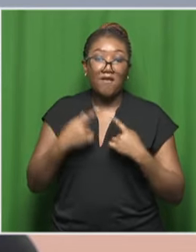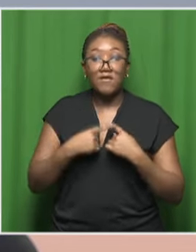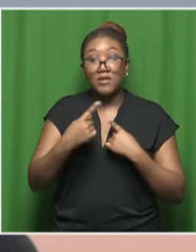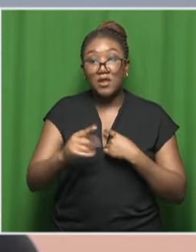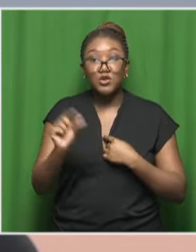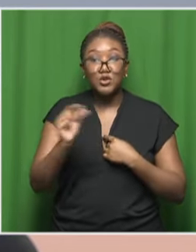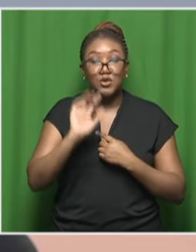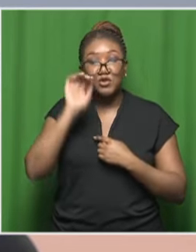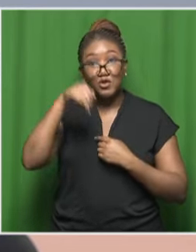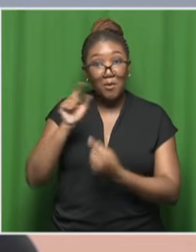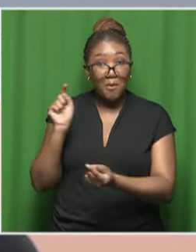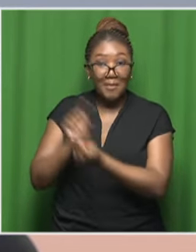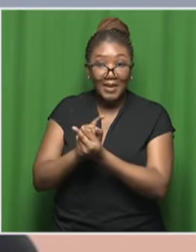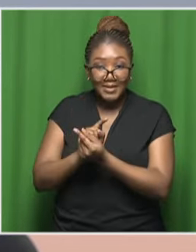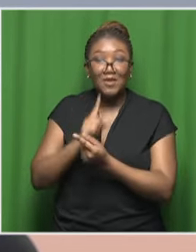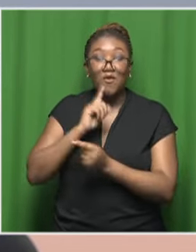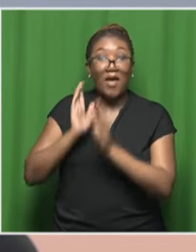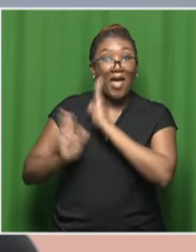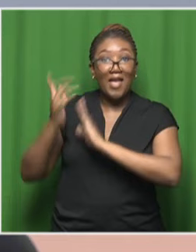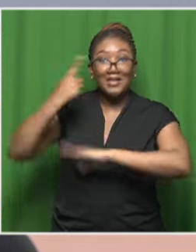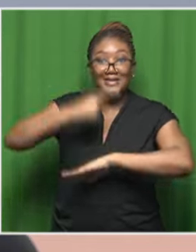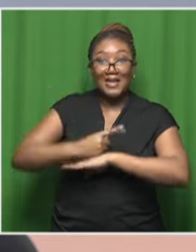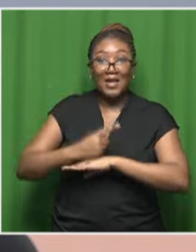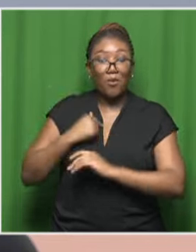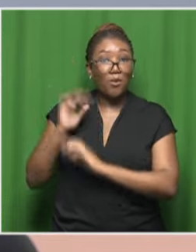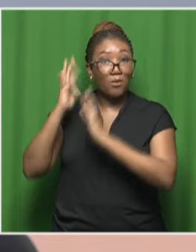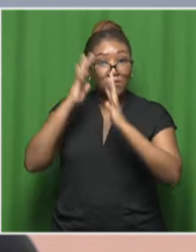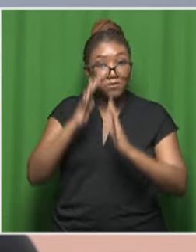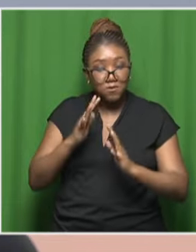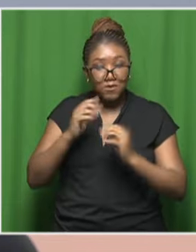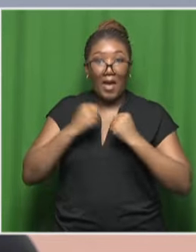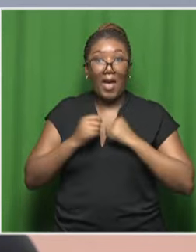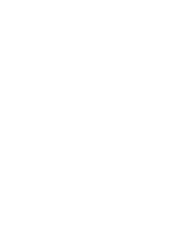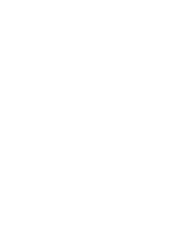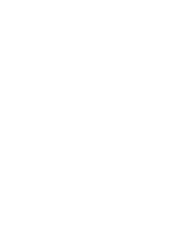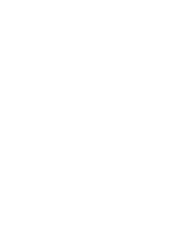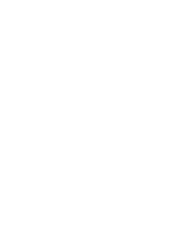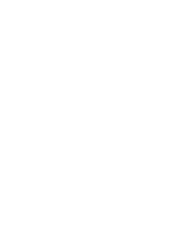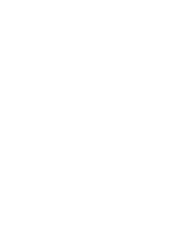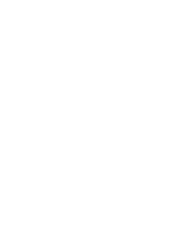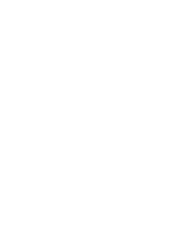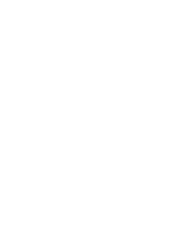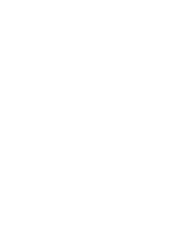again tomorrow on Heritage Day as we celebrate our heritage at South Africa.